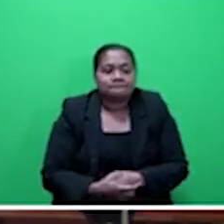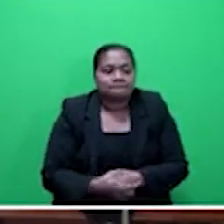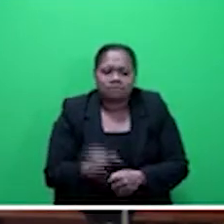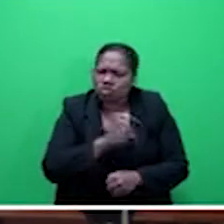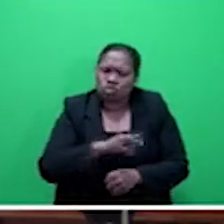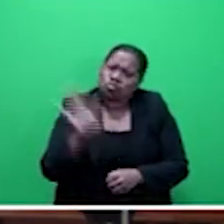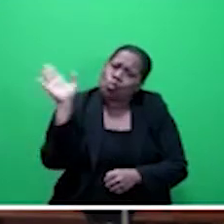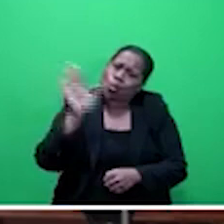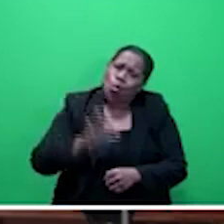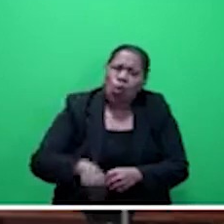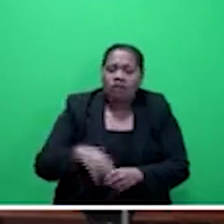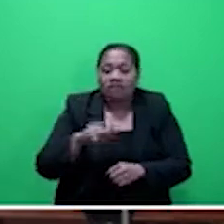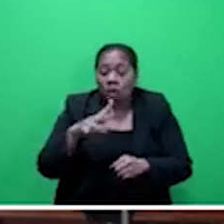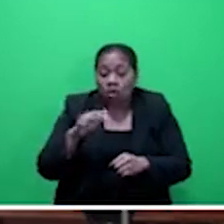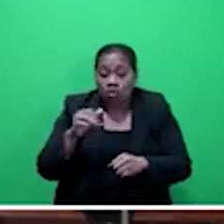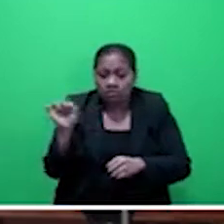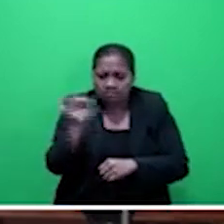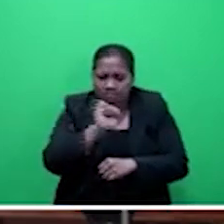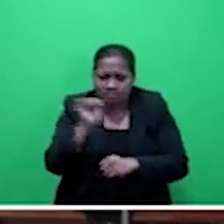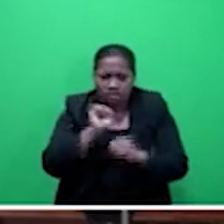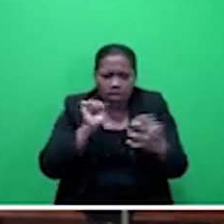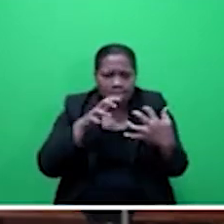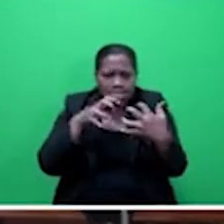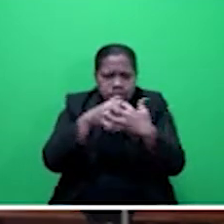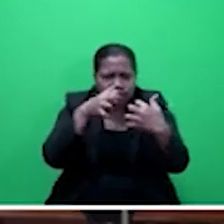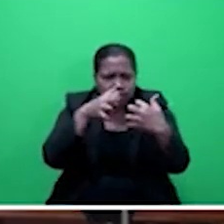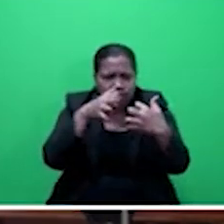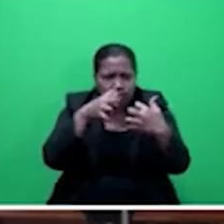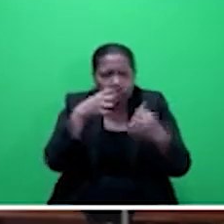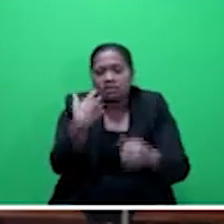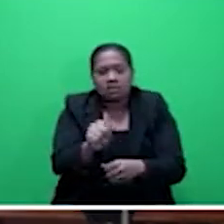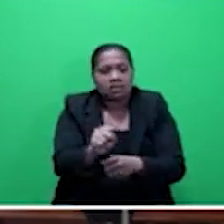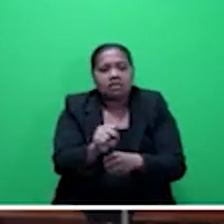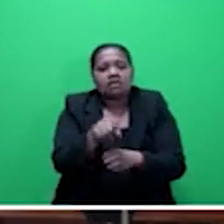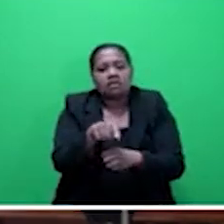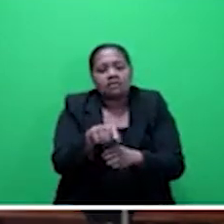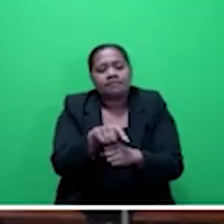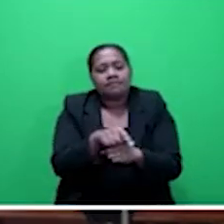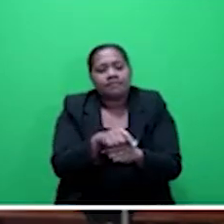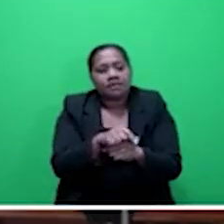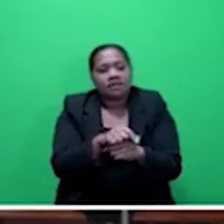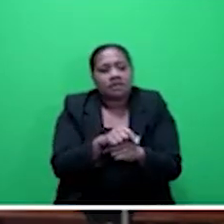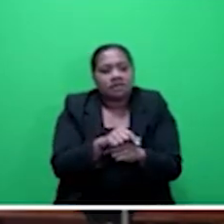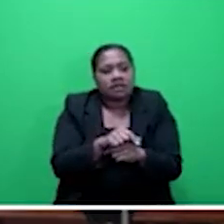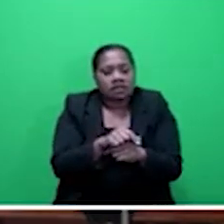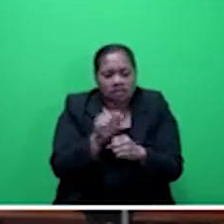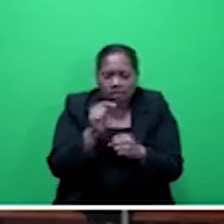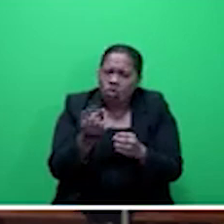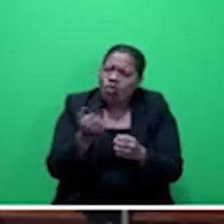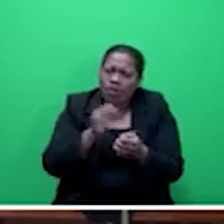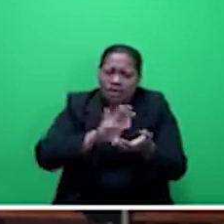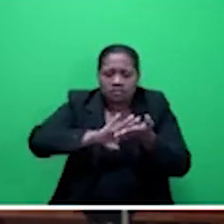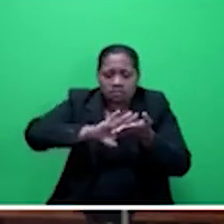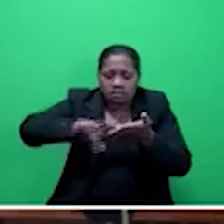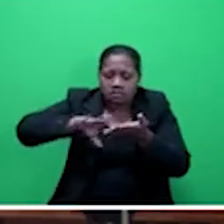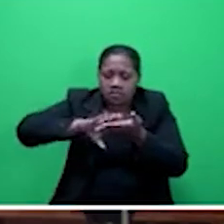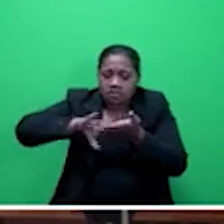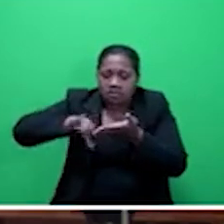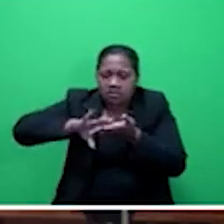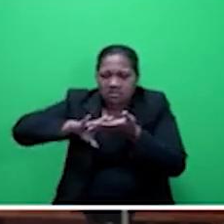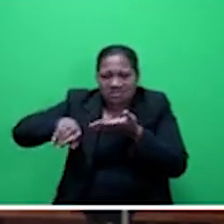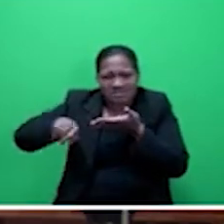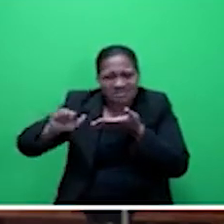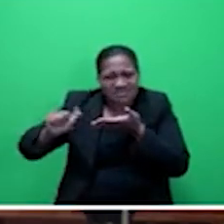to do with car accidents. It also includes unemployment benefits also, Mr Speaker, sir. Because, as you know, we've removed that now also. small,